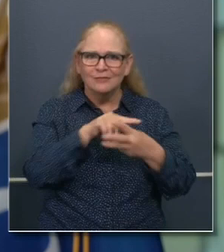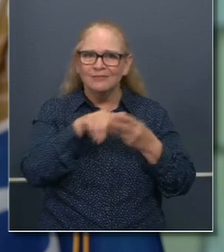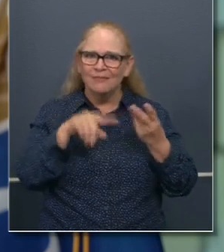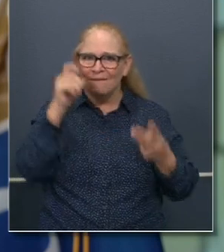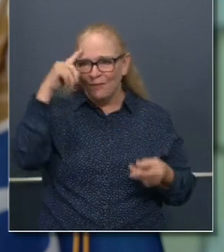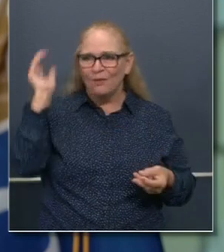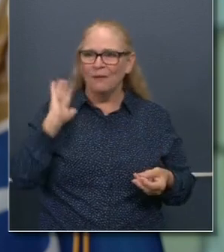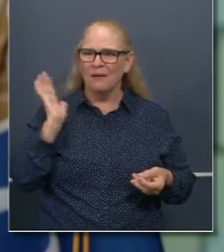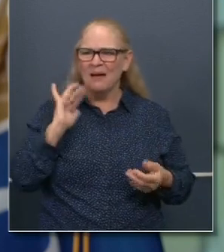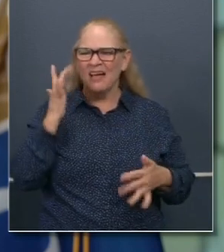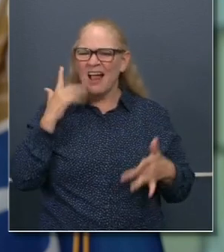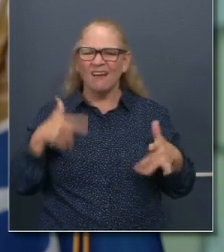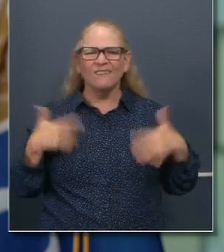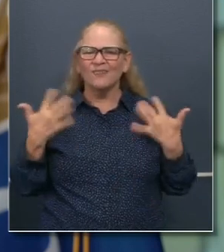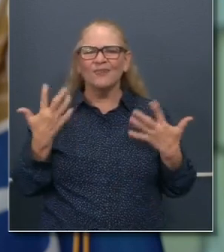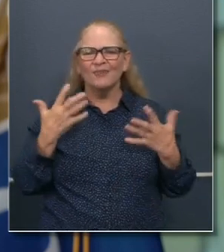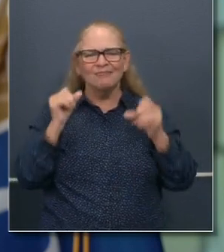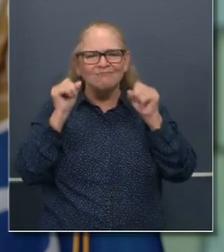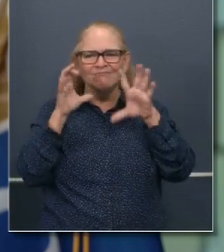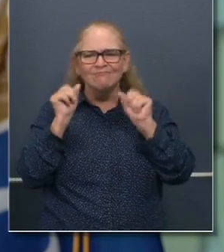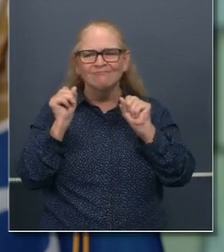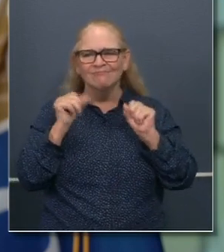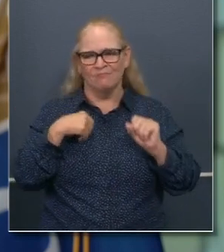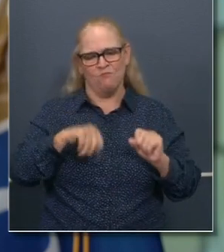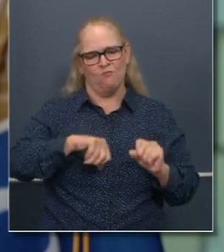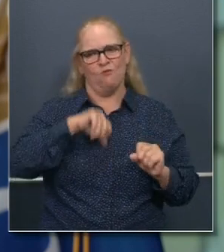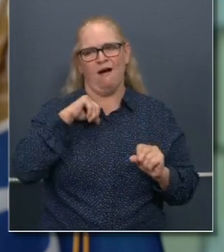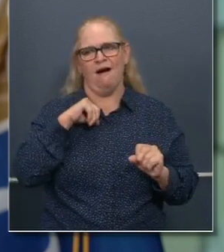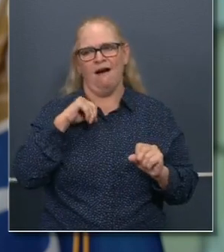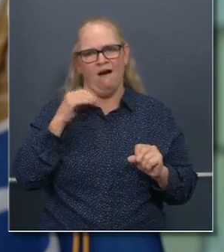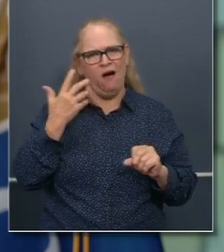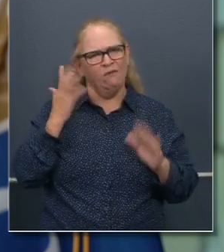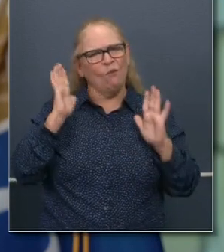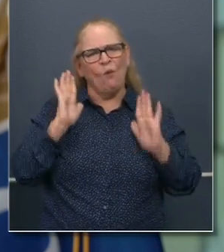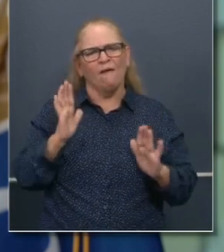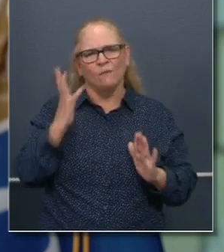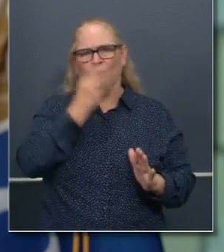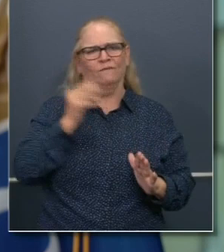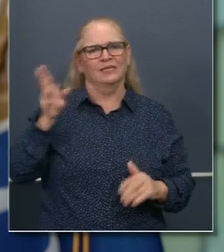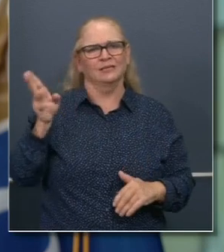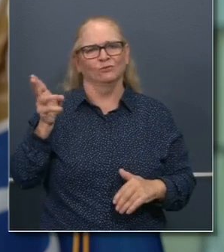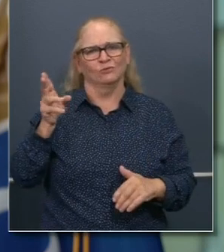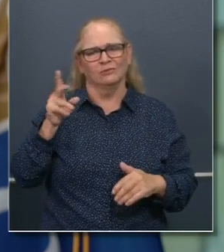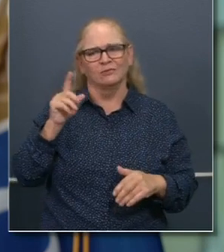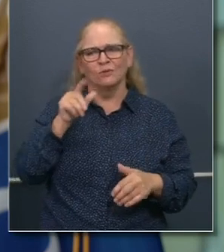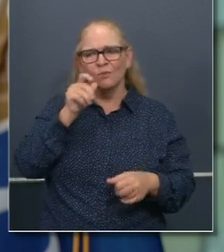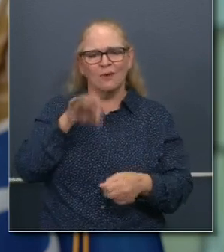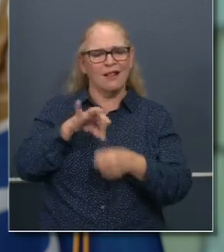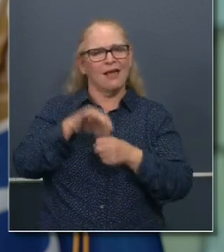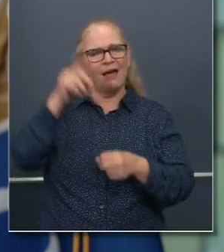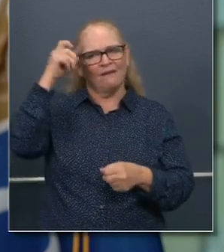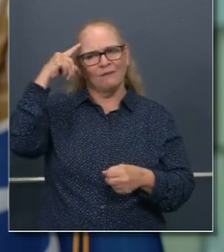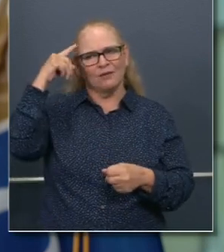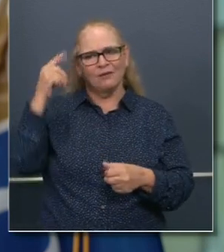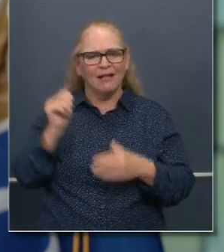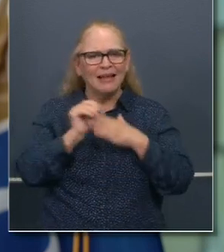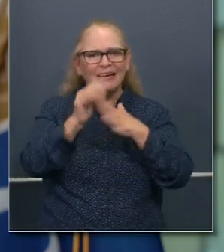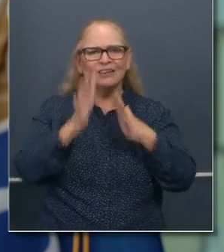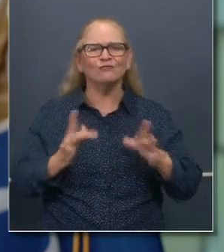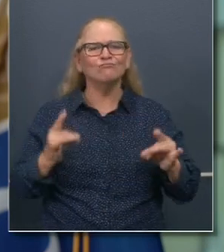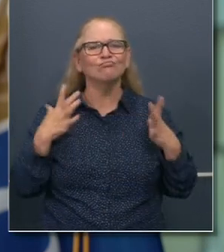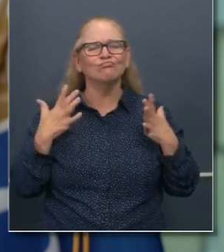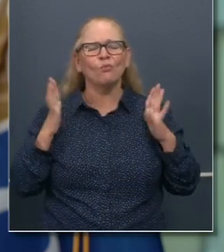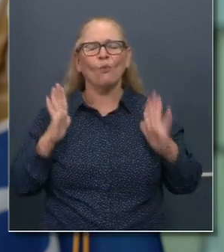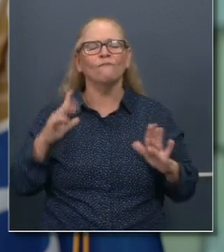history of electing some outstanding leaders. And I got to say, also point of pride, not just being a